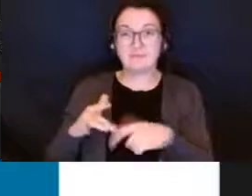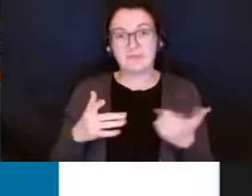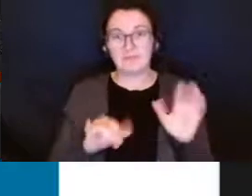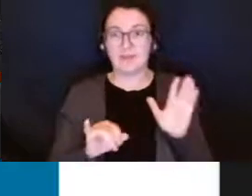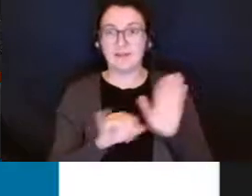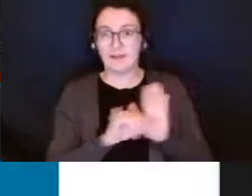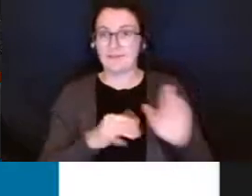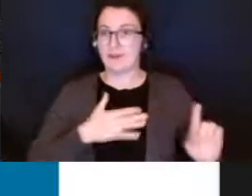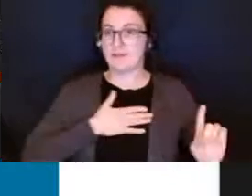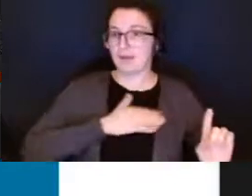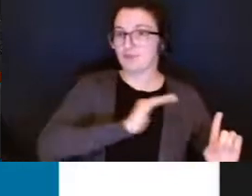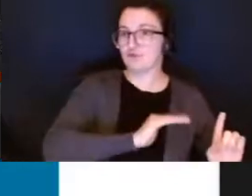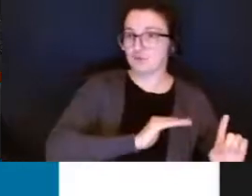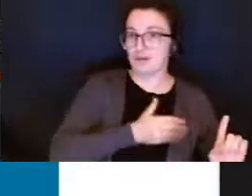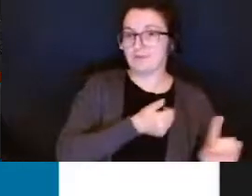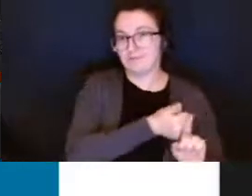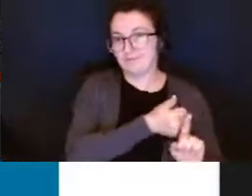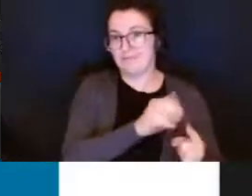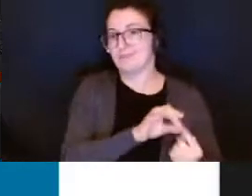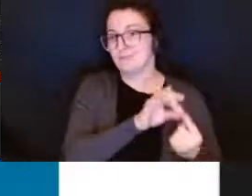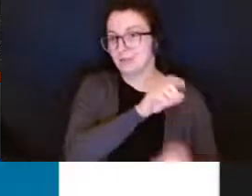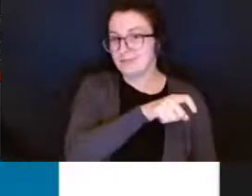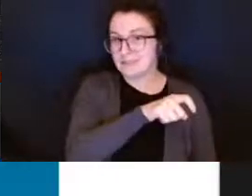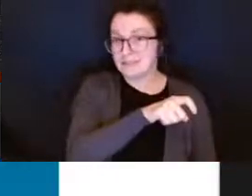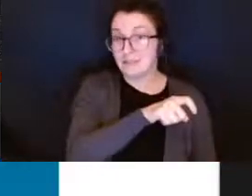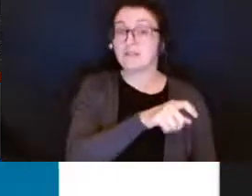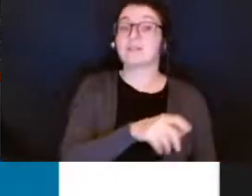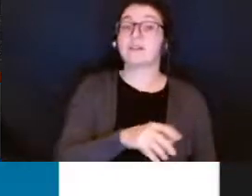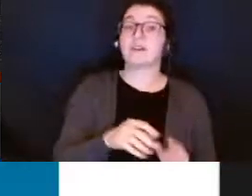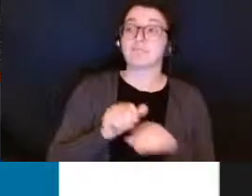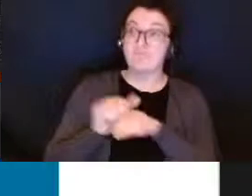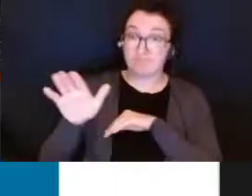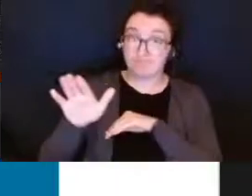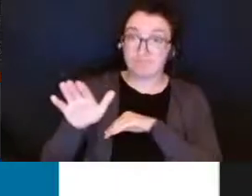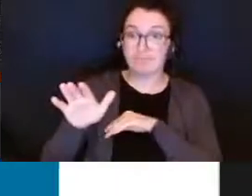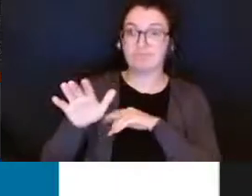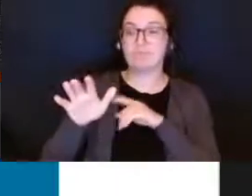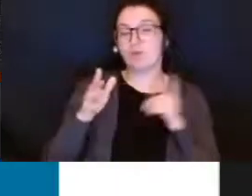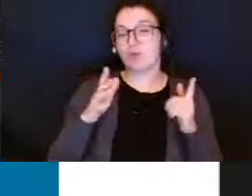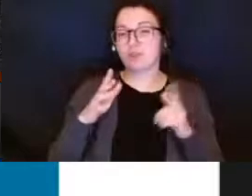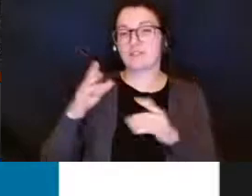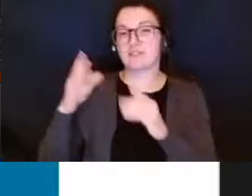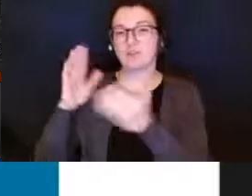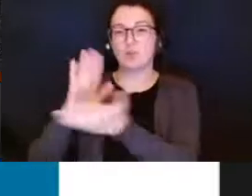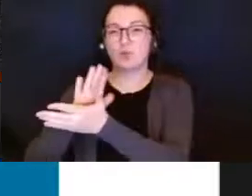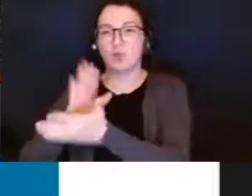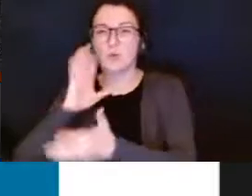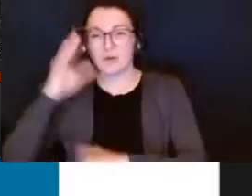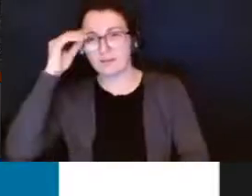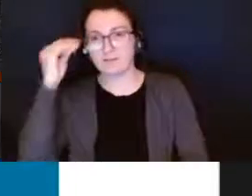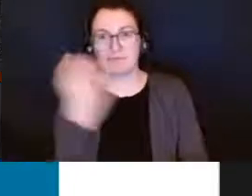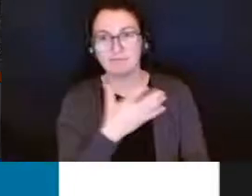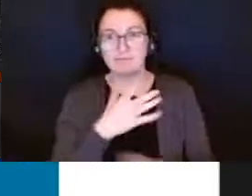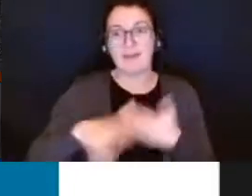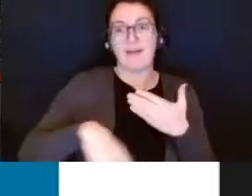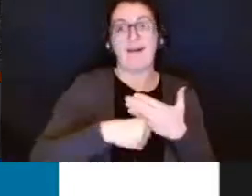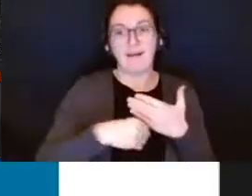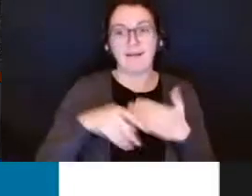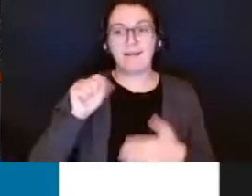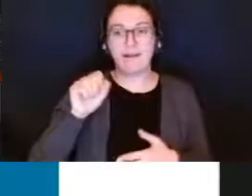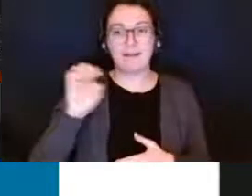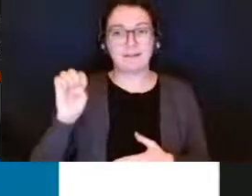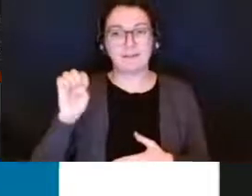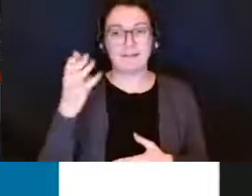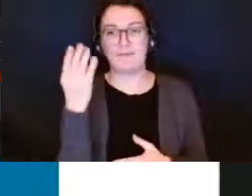in that case the school team will reach out to you to complete an sc14 form which allows the school and board team spec